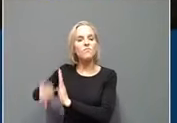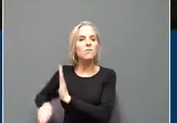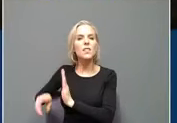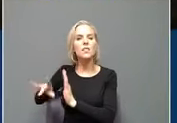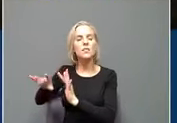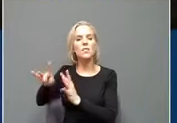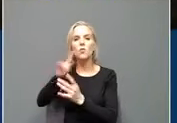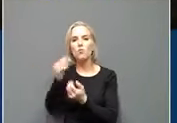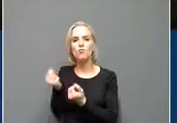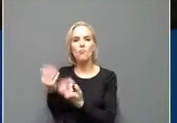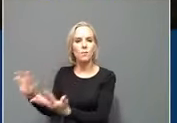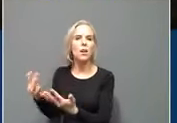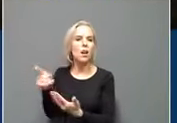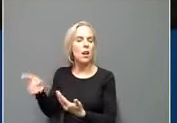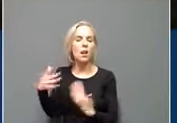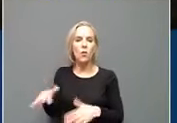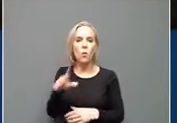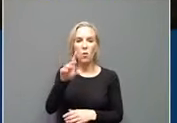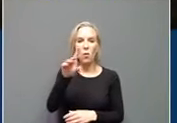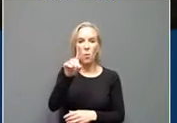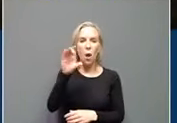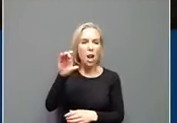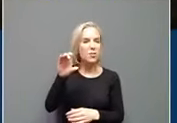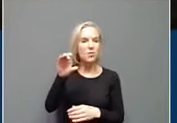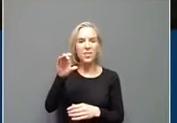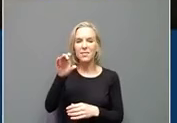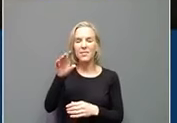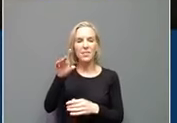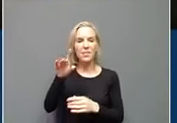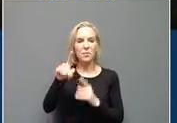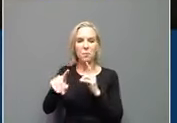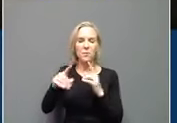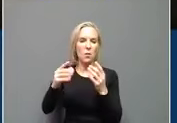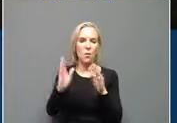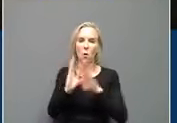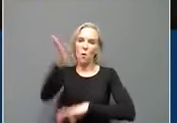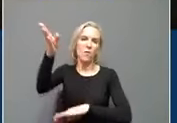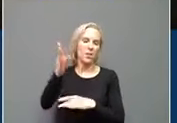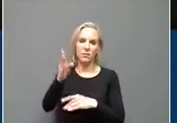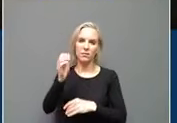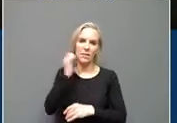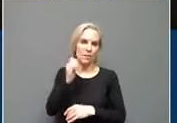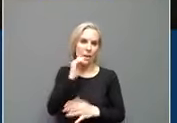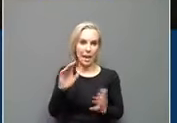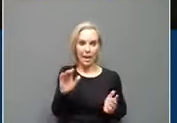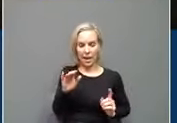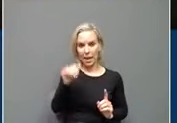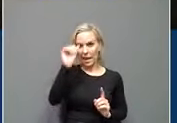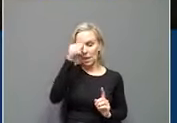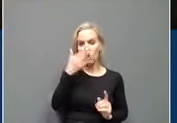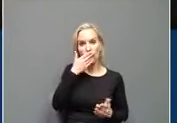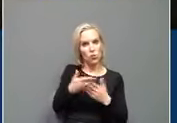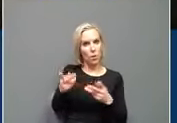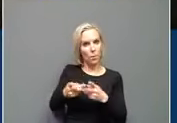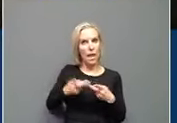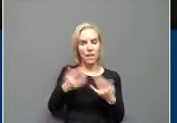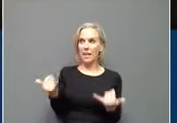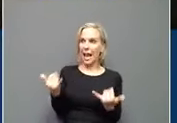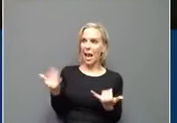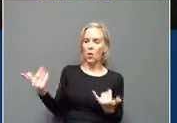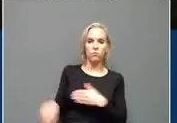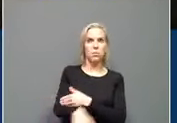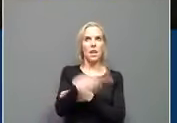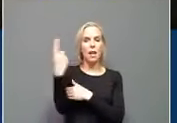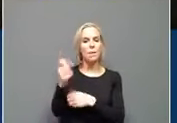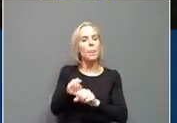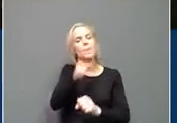300,000 plus cases a day. India had been in a good place. And this is where they are now. So let's make